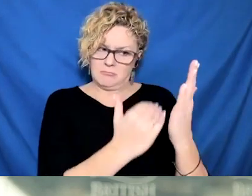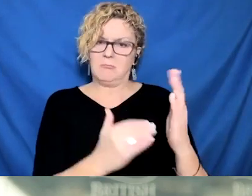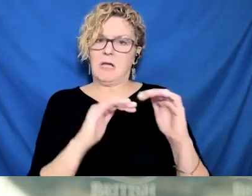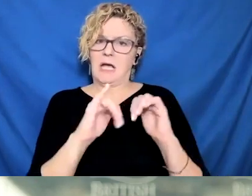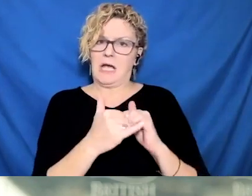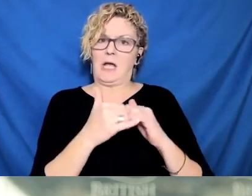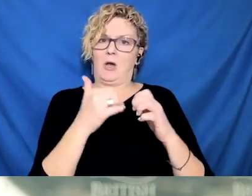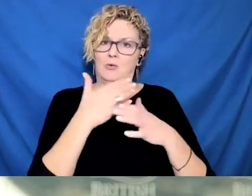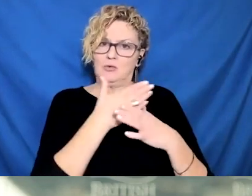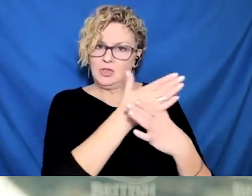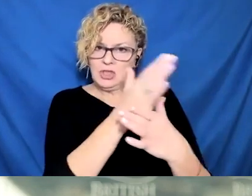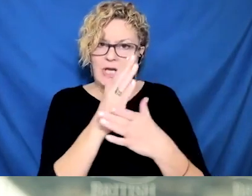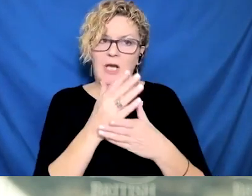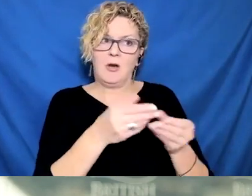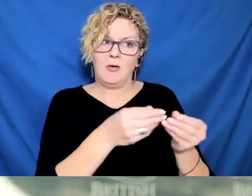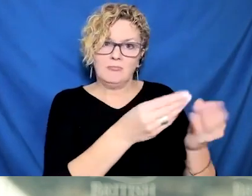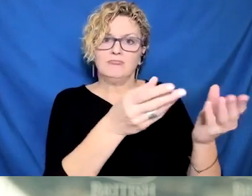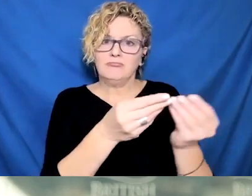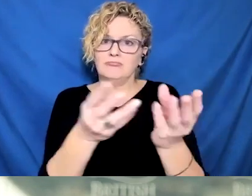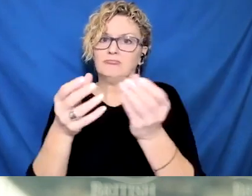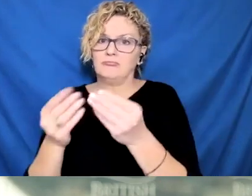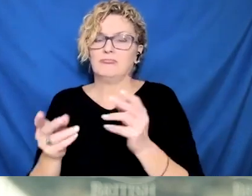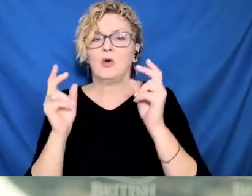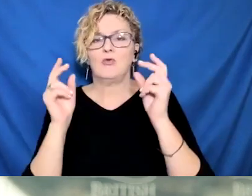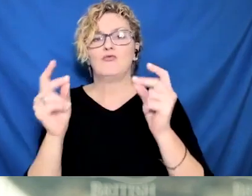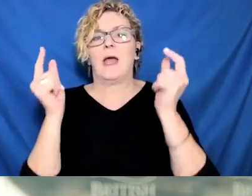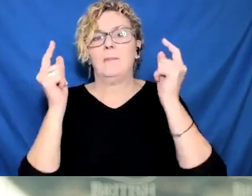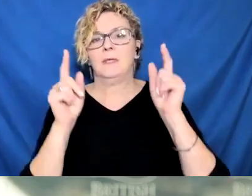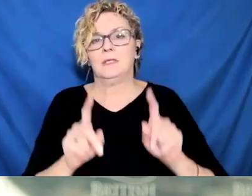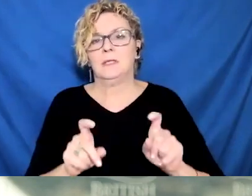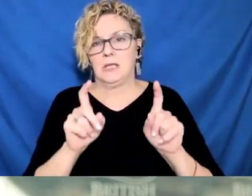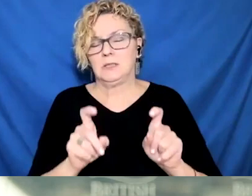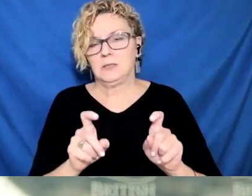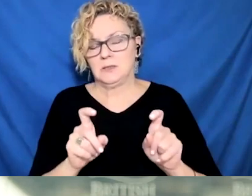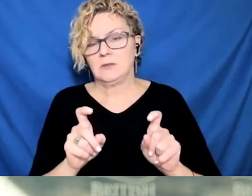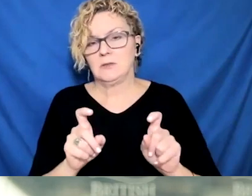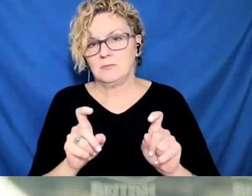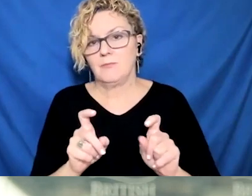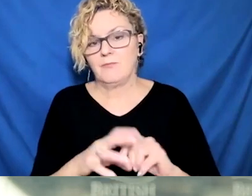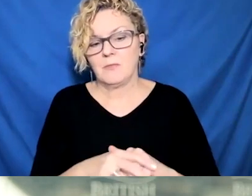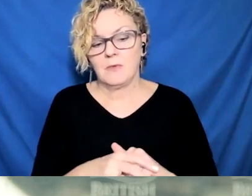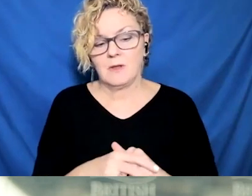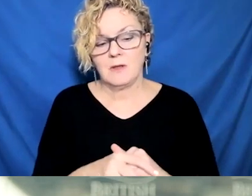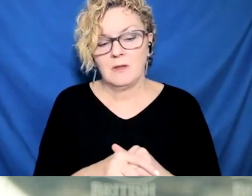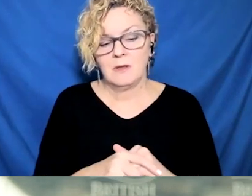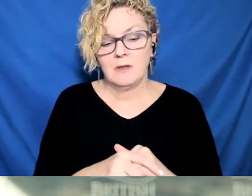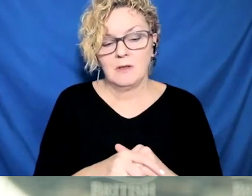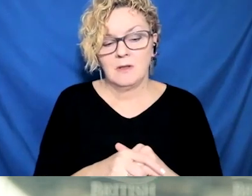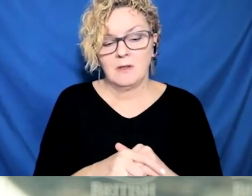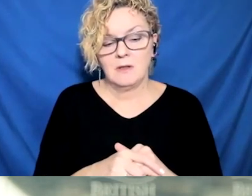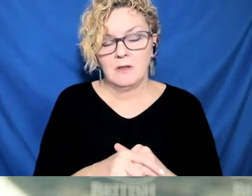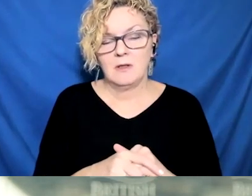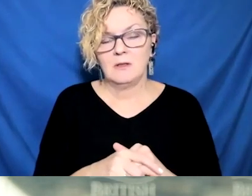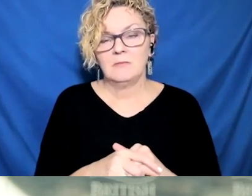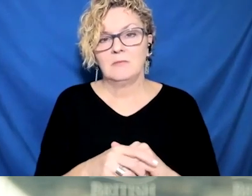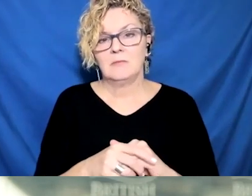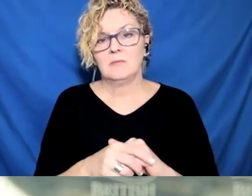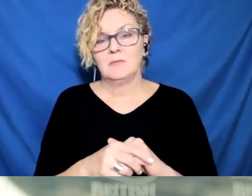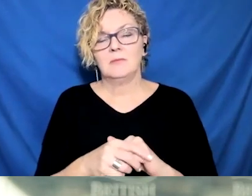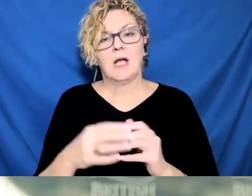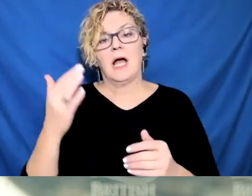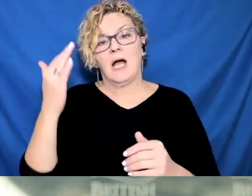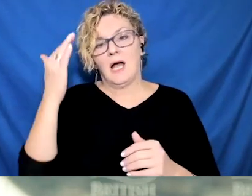in Providence Healthcare. Just to be clear, this is not all COVID-19. Illness could be due to COVID-19 or something else.